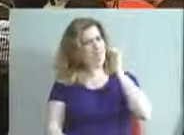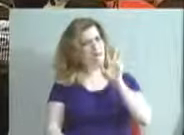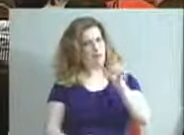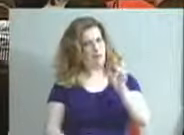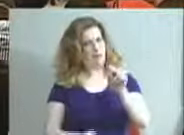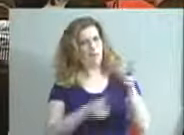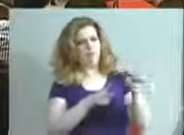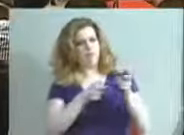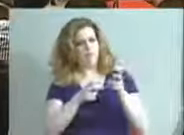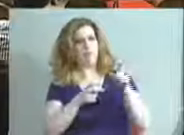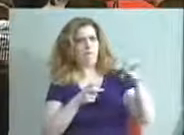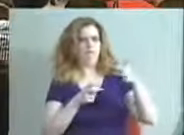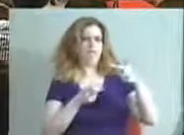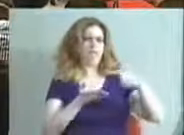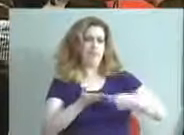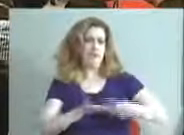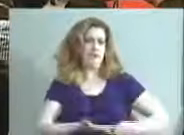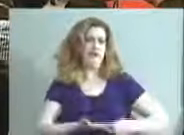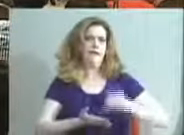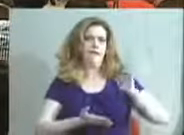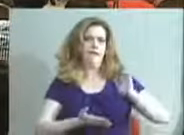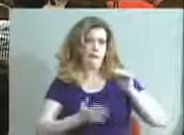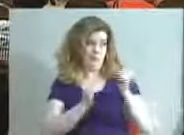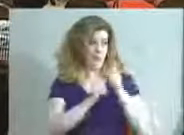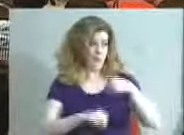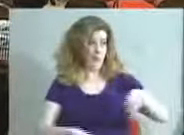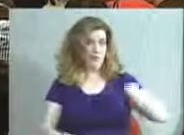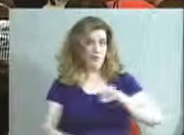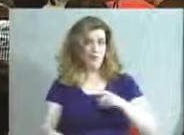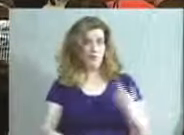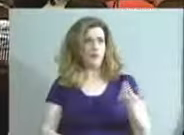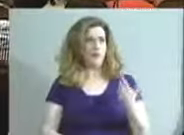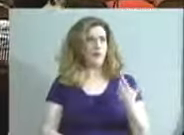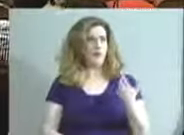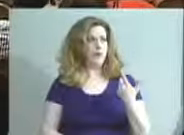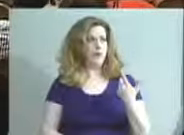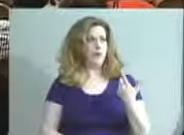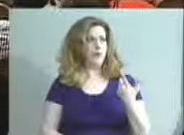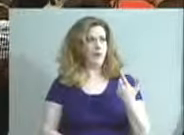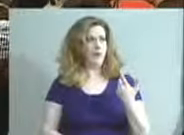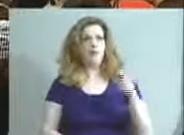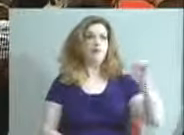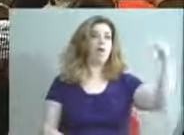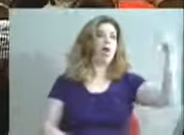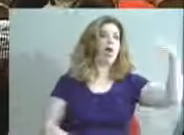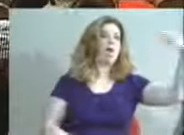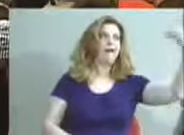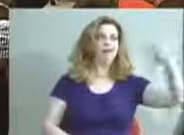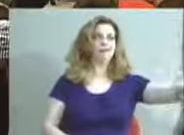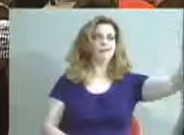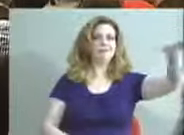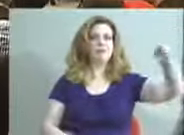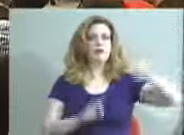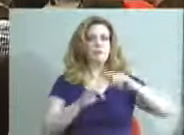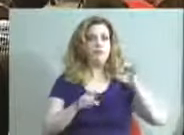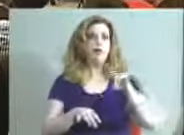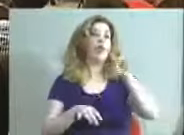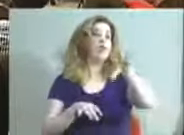discussions with you guys or from outsiders, but I just want to throw them out.